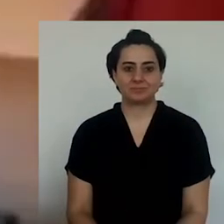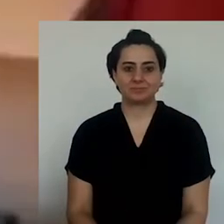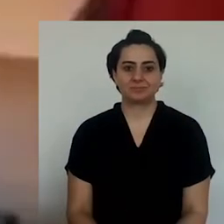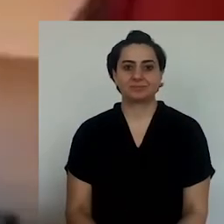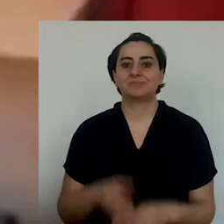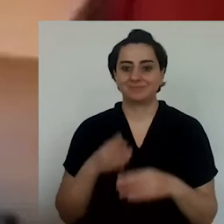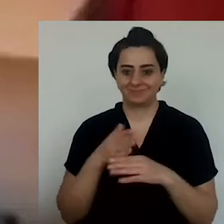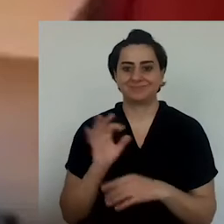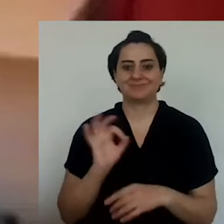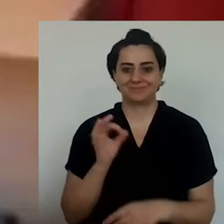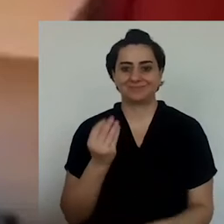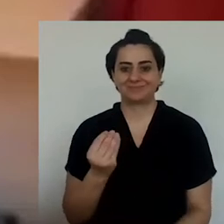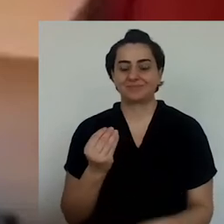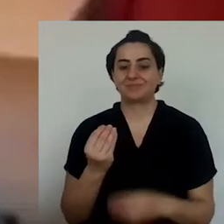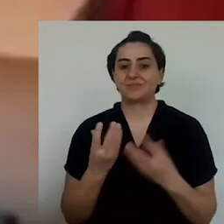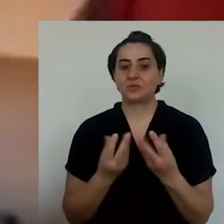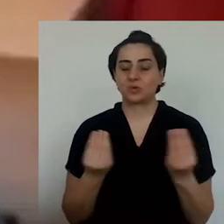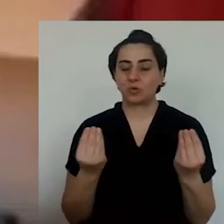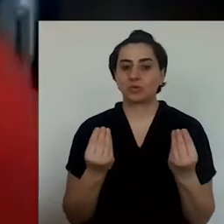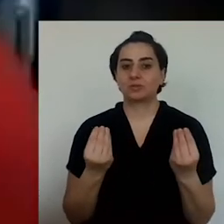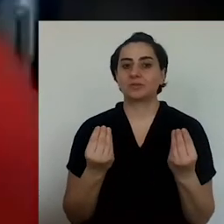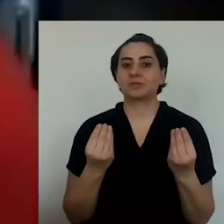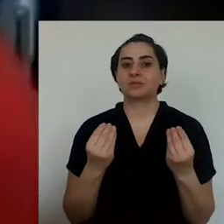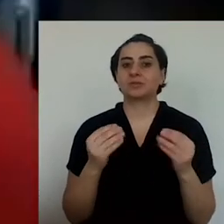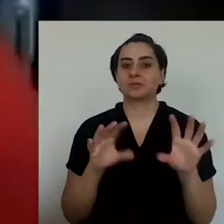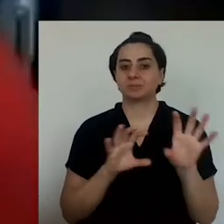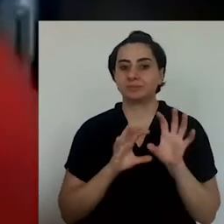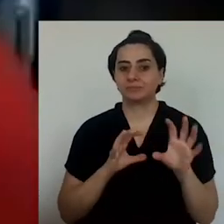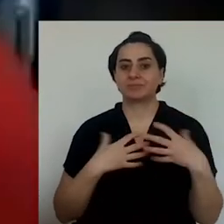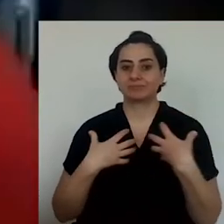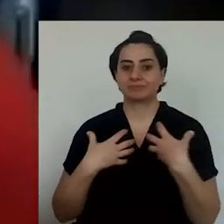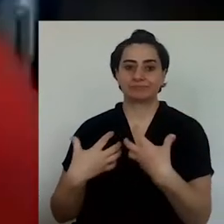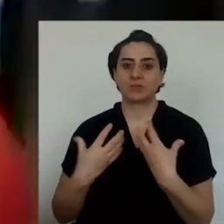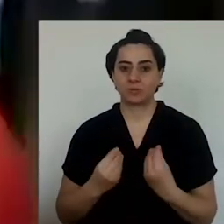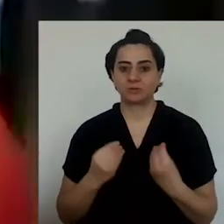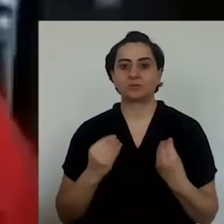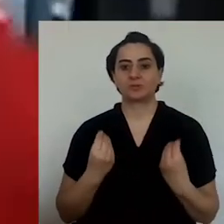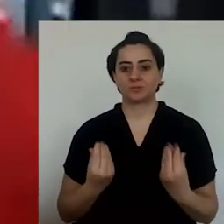She used their style. So the more mixed, the better.